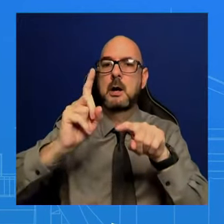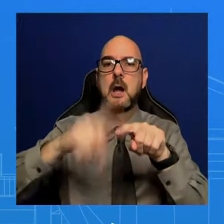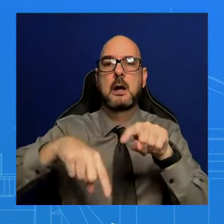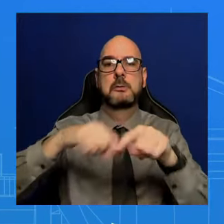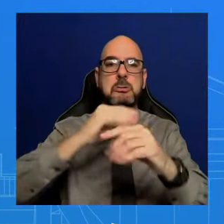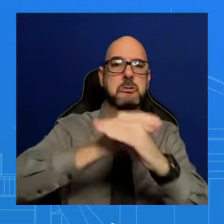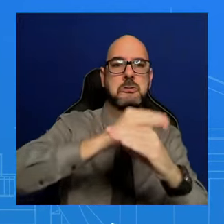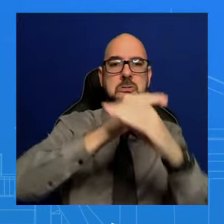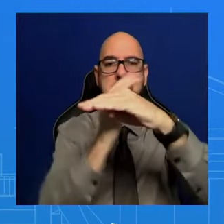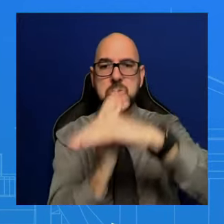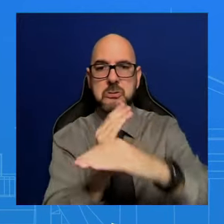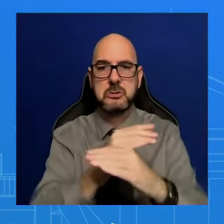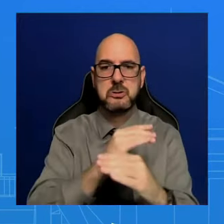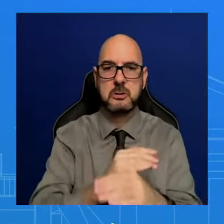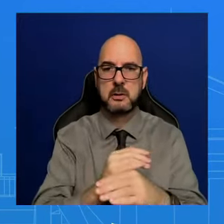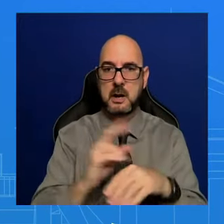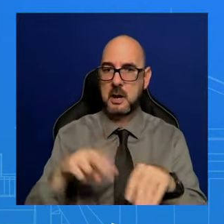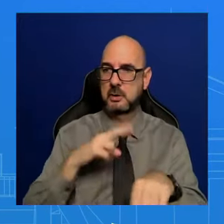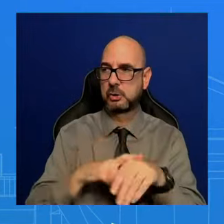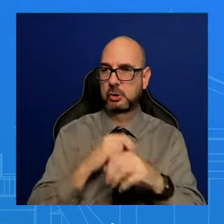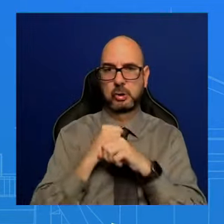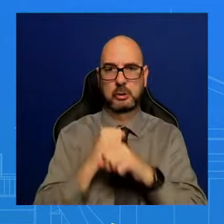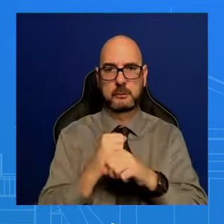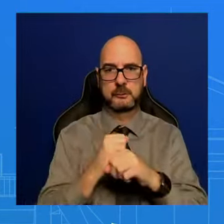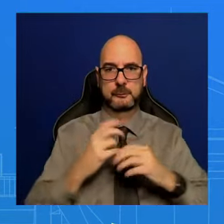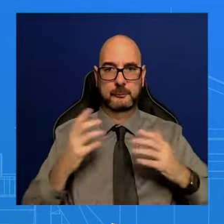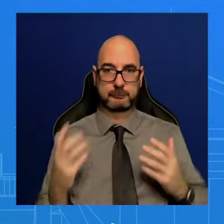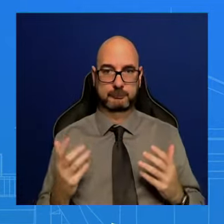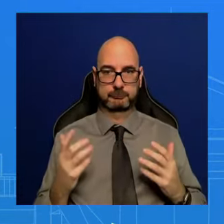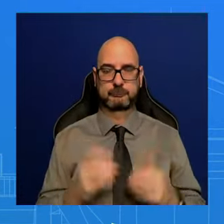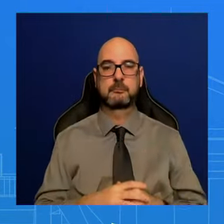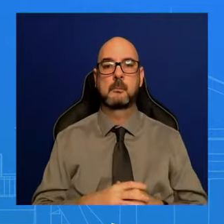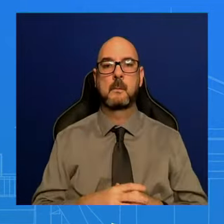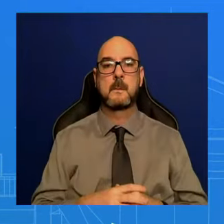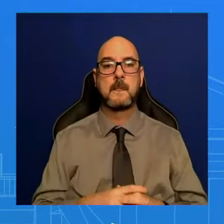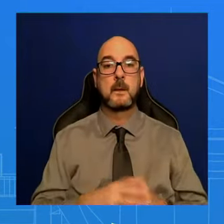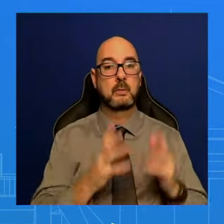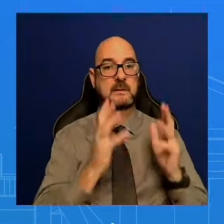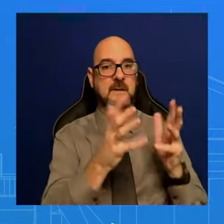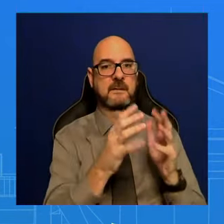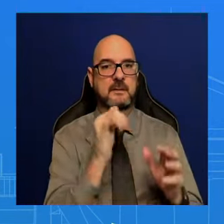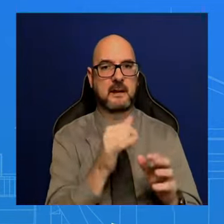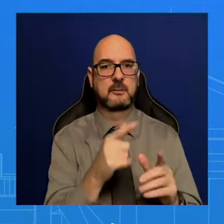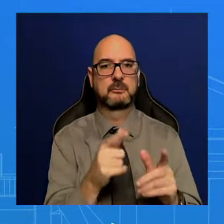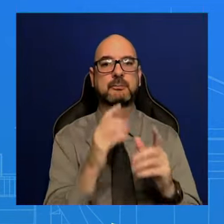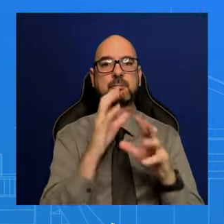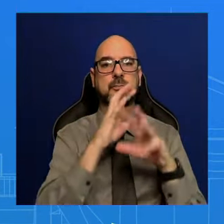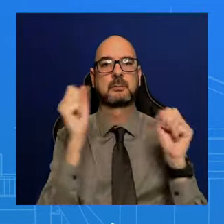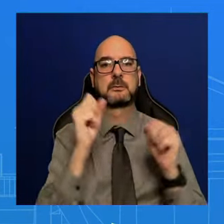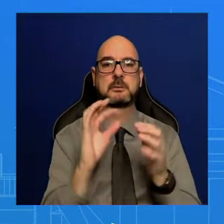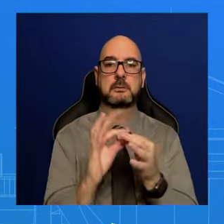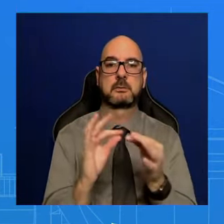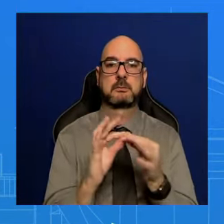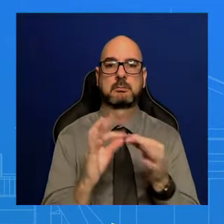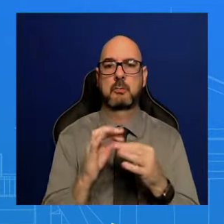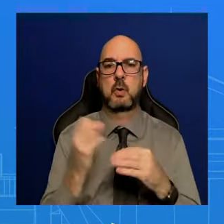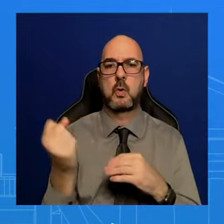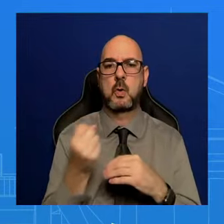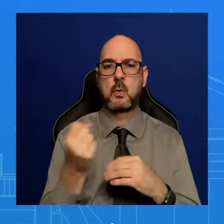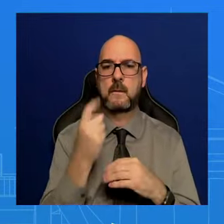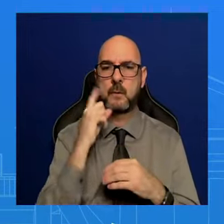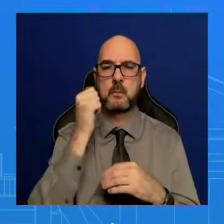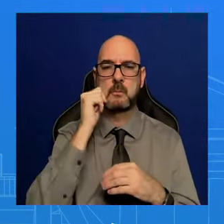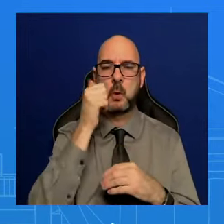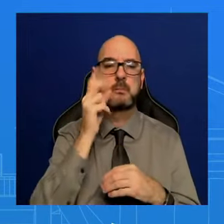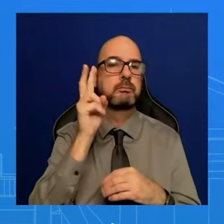clear, and I'll just leave it to the President. As he would say, stay tuned. Stay tuned for tomorrow. just to be clear, he'd make those points clear at the State of the Union. He's going